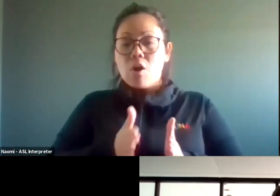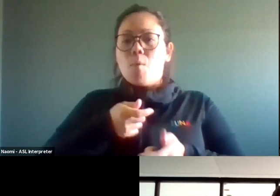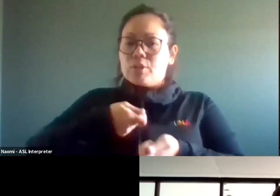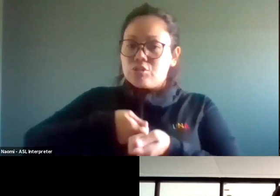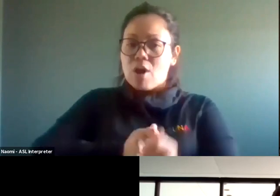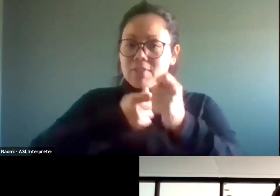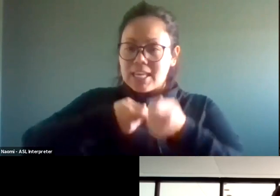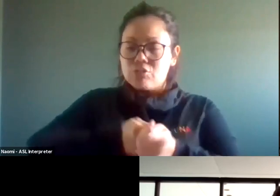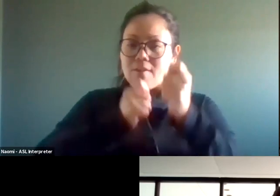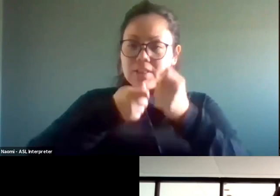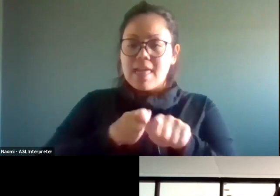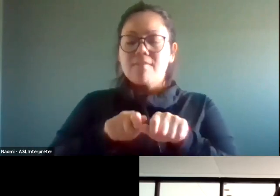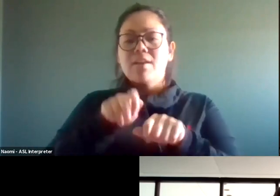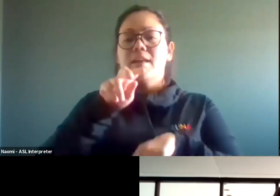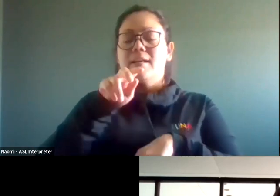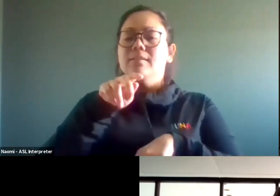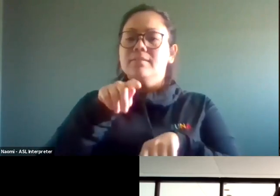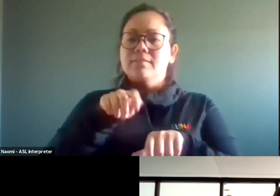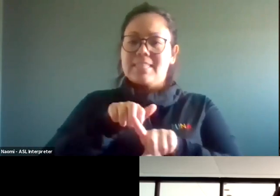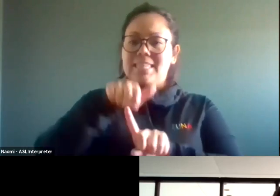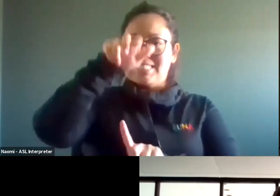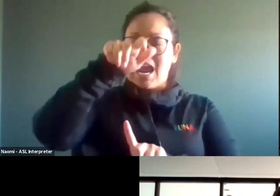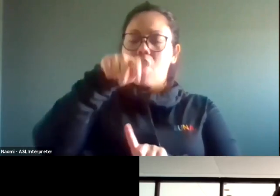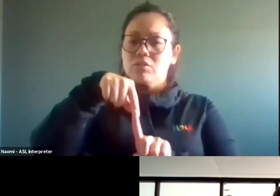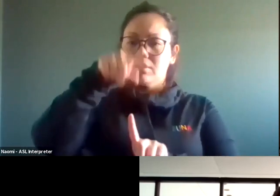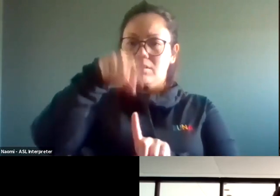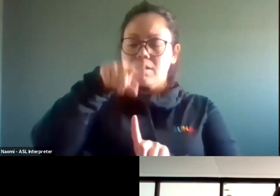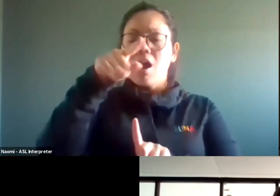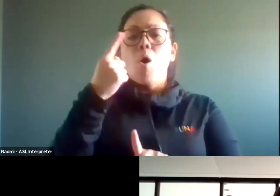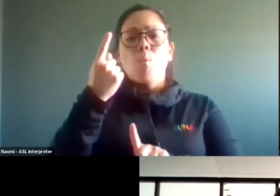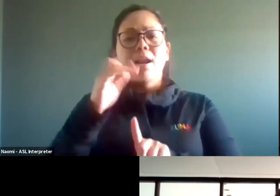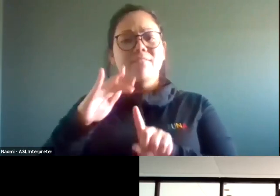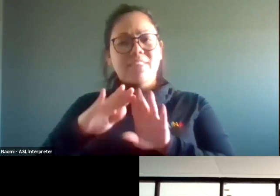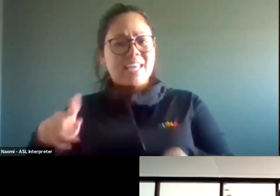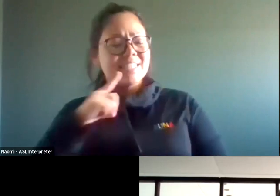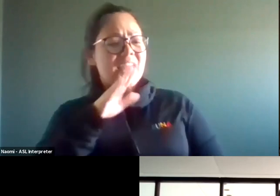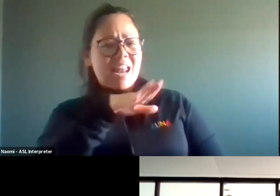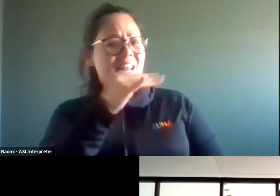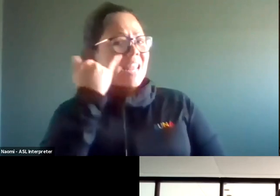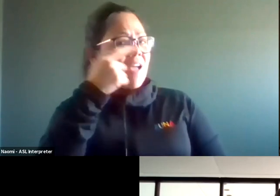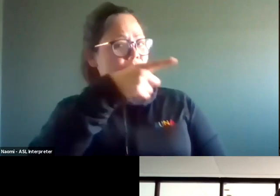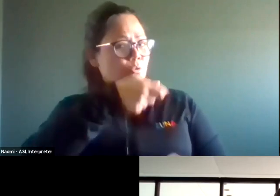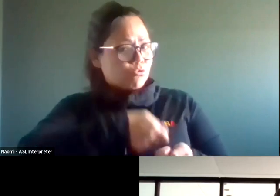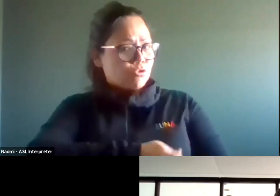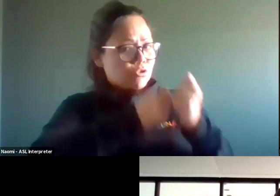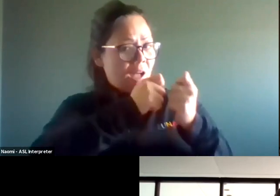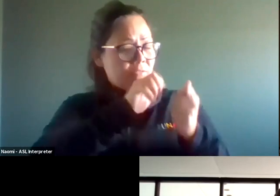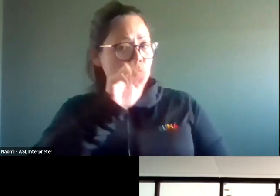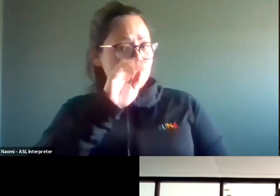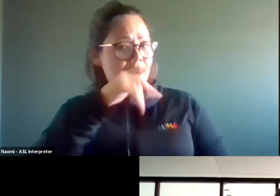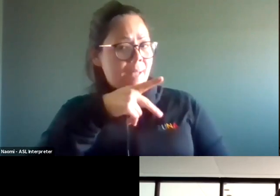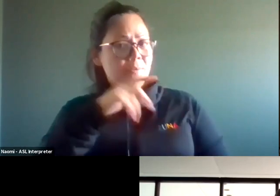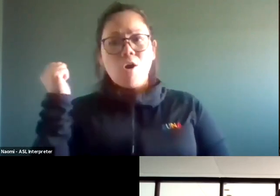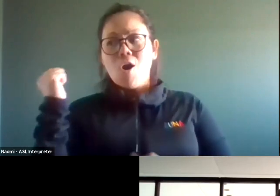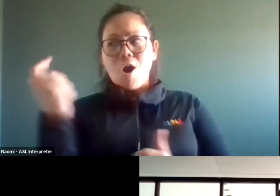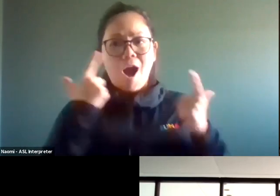shoveling the stairs with, uh, snow off the stairs. And one of the kids says, you know, if you shovel that ramp, we all could go up together.